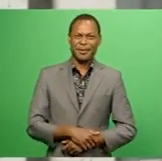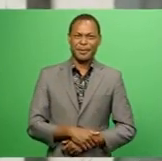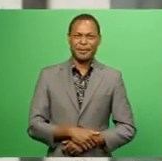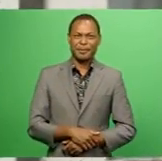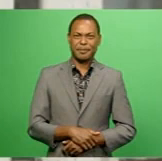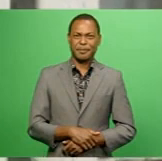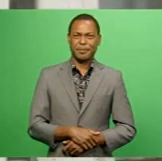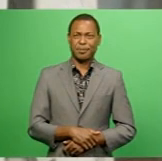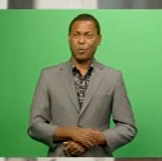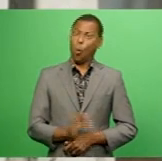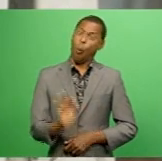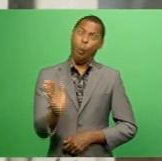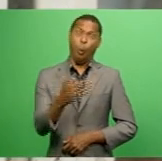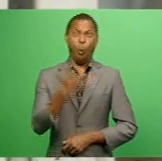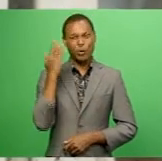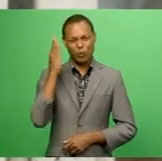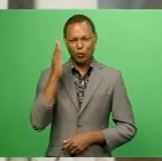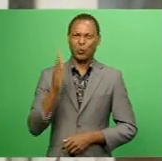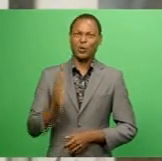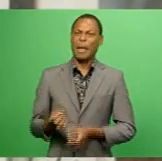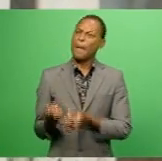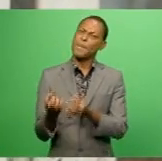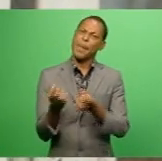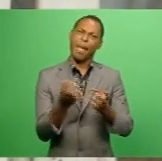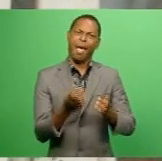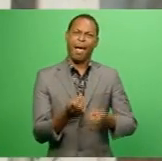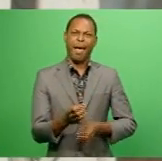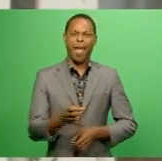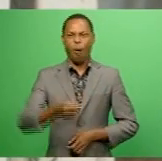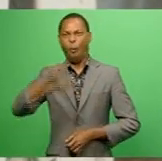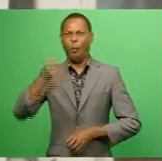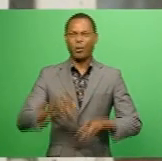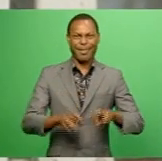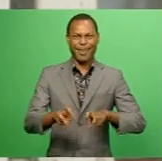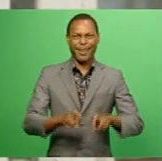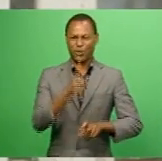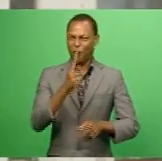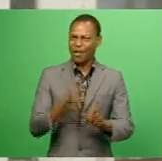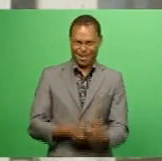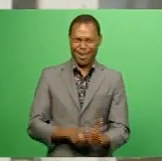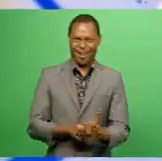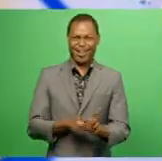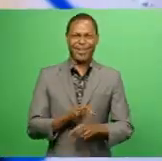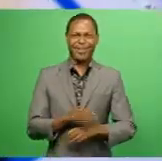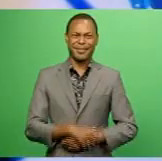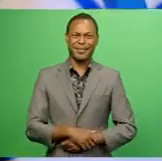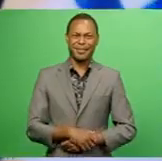All schools have been preparing after one year of no athletics. I know all schools will be out to win this year.